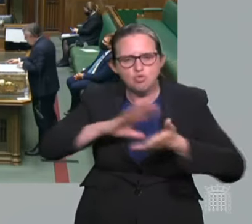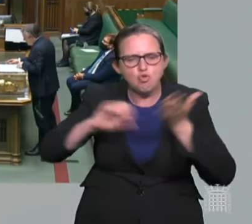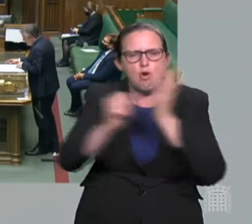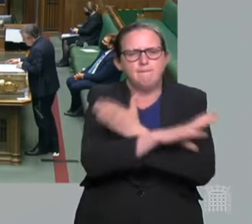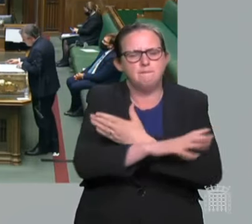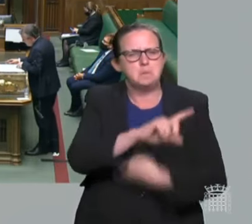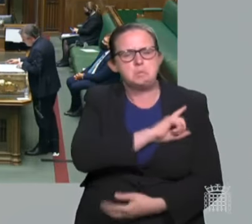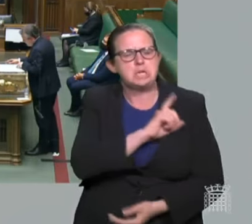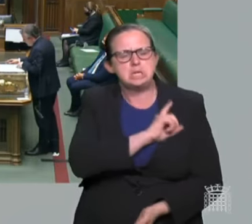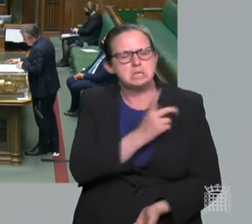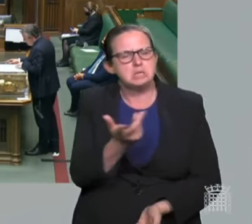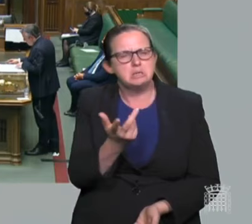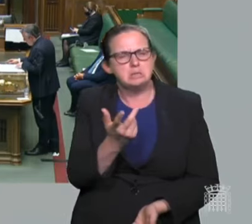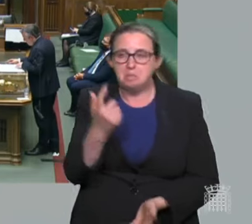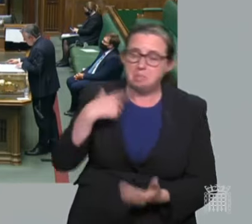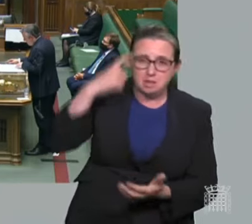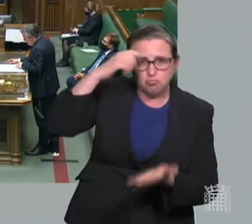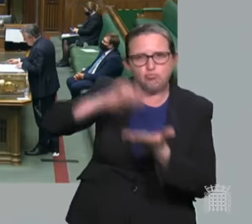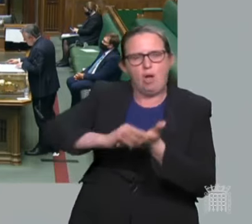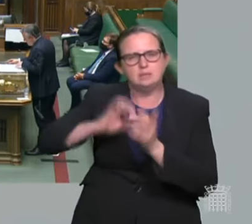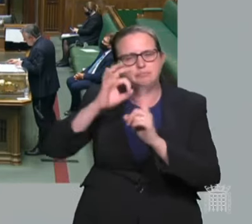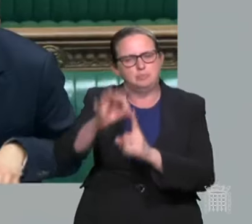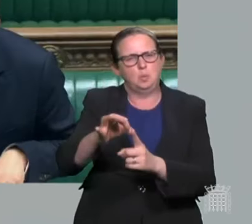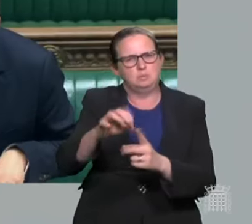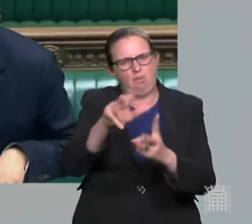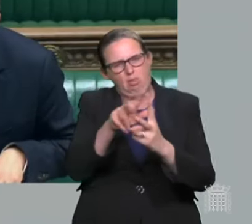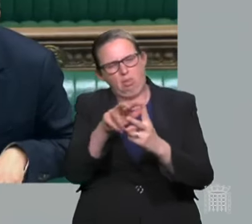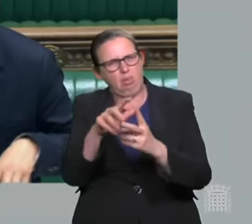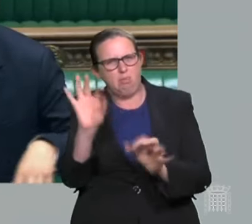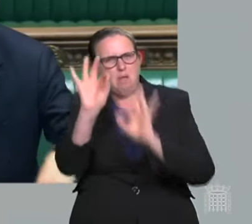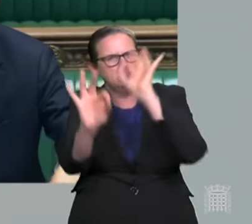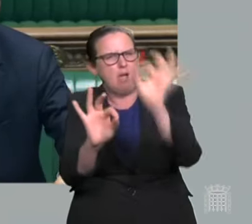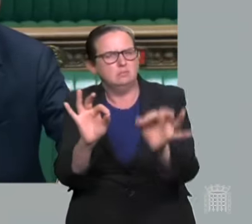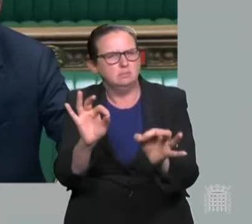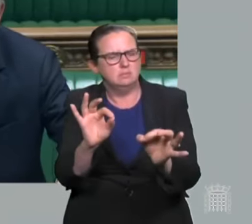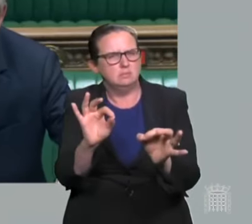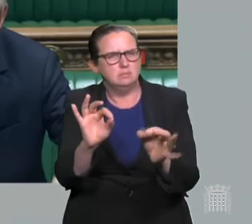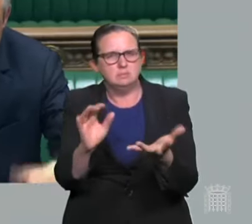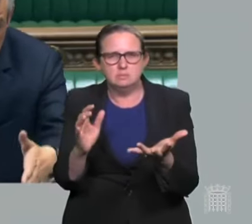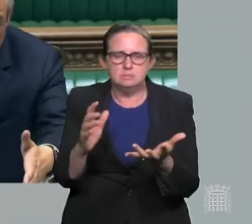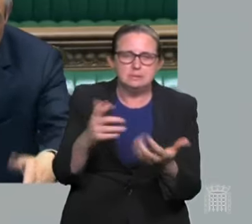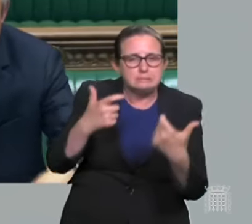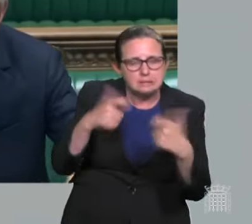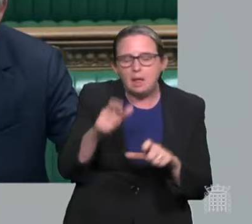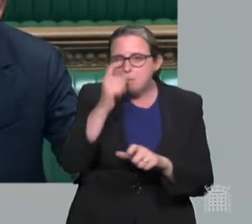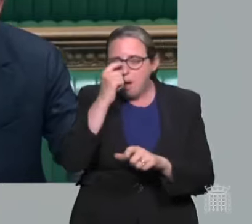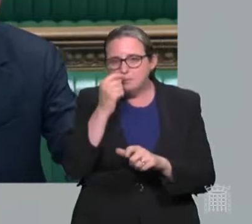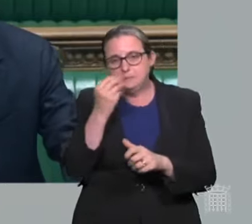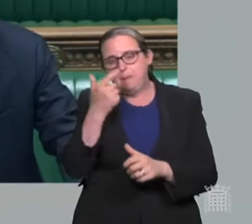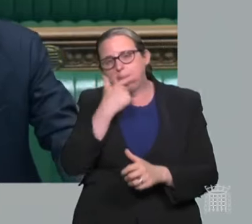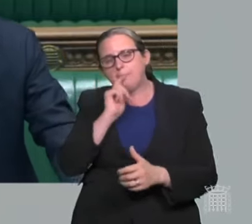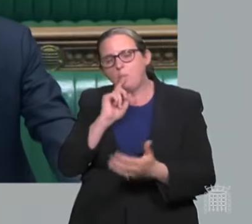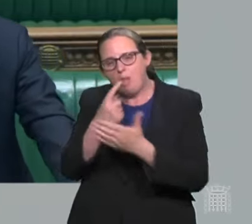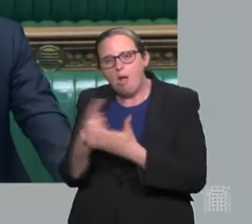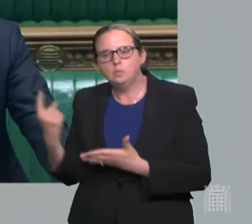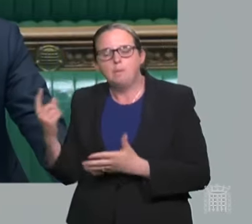proposal to follow? Given that people will still need to isolate, as he recognised, and test and